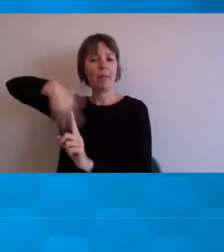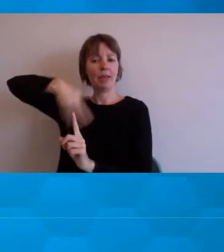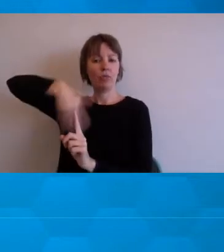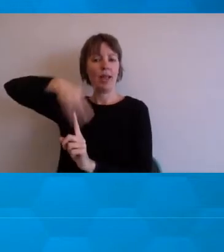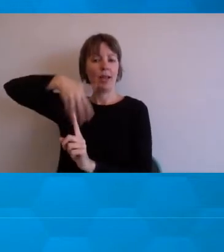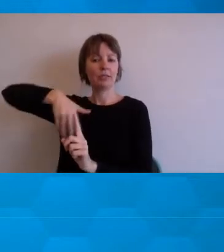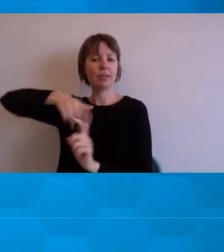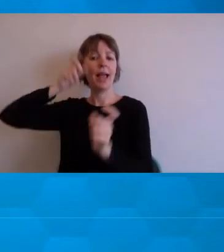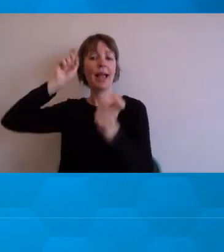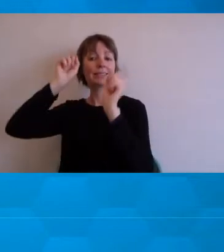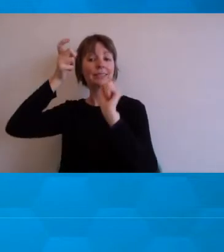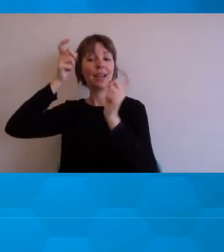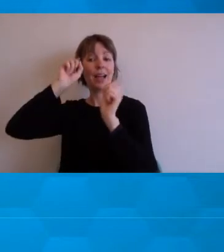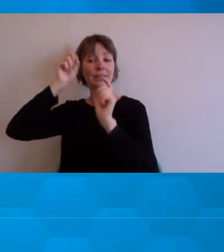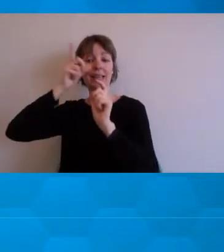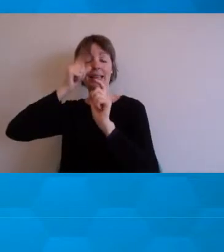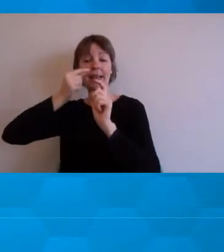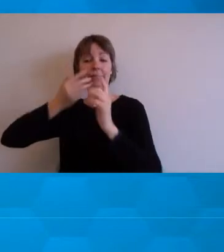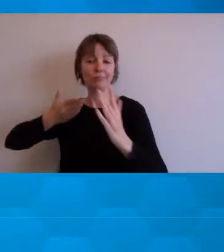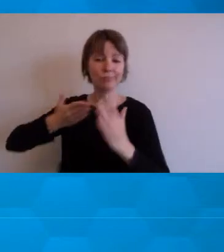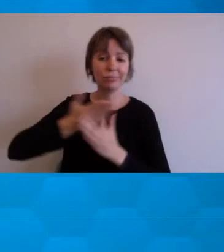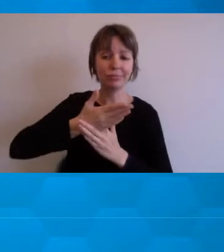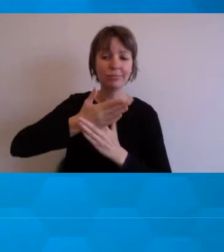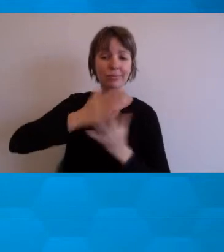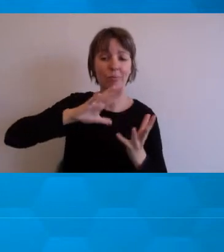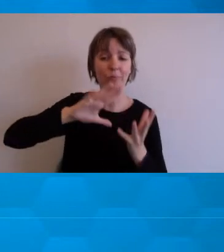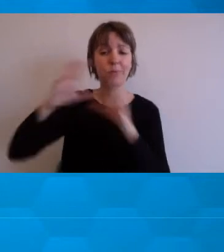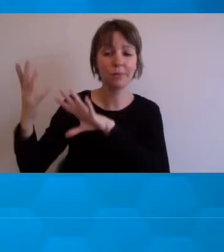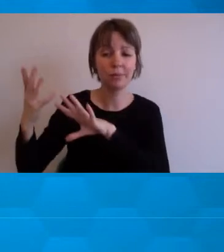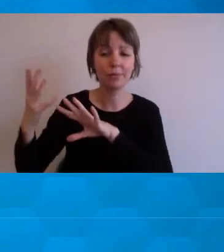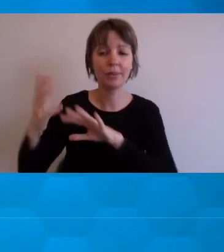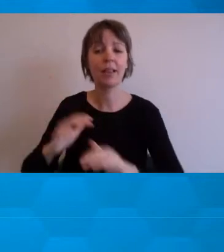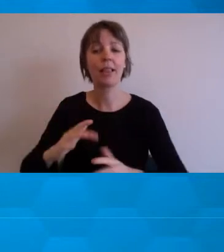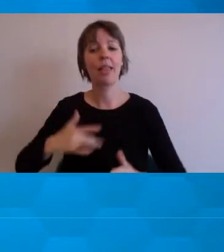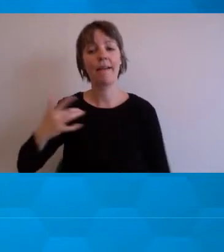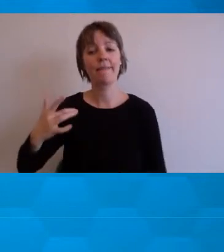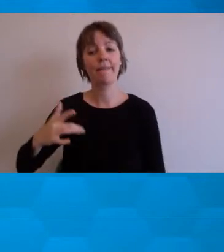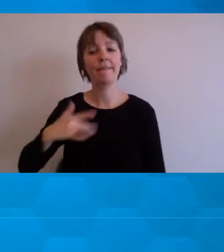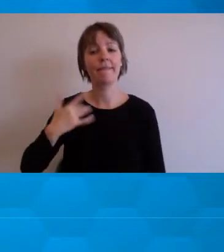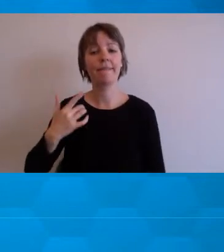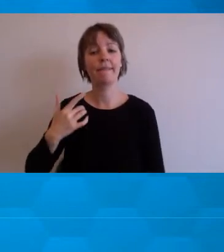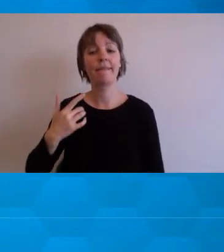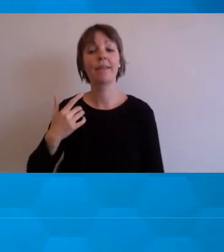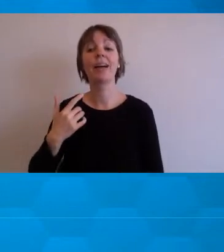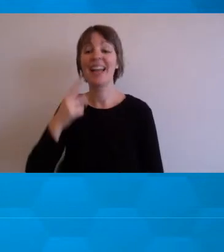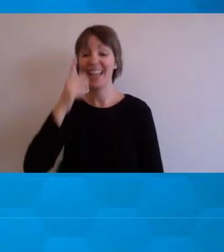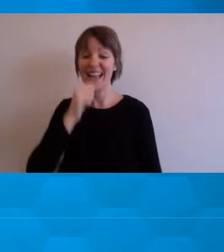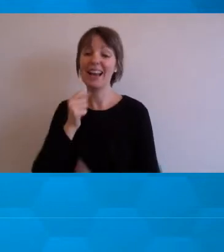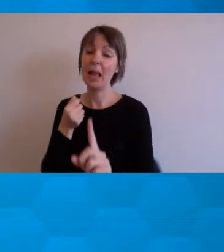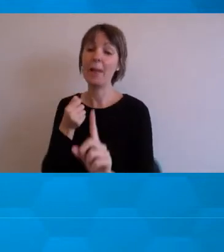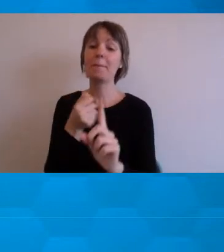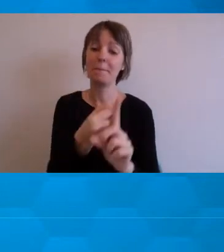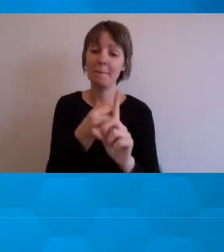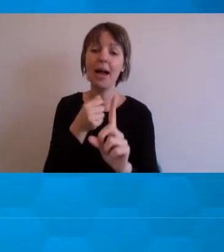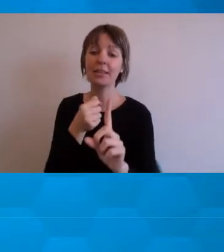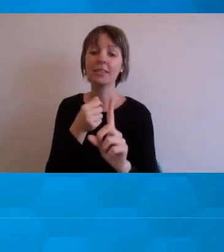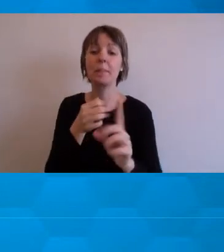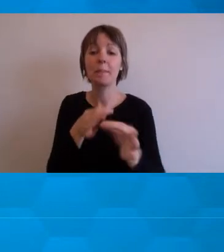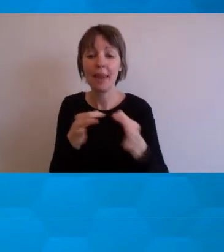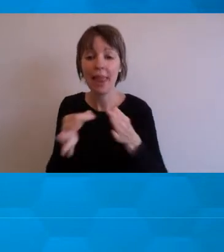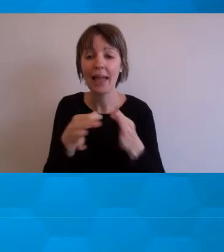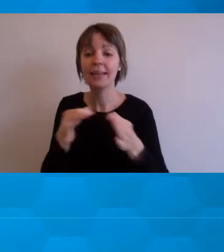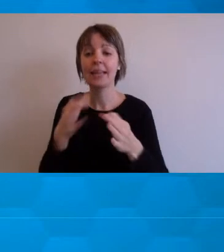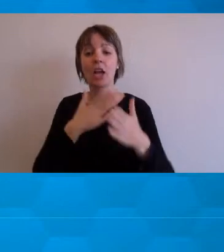will interfere with so many parts of our life, including things like organization planning, coping in general